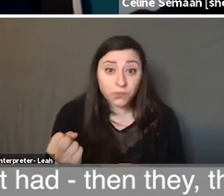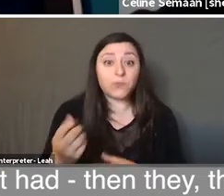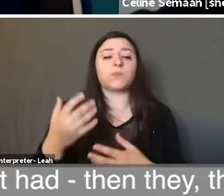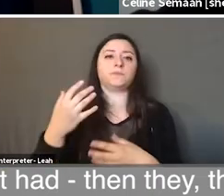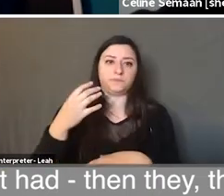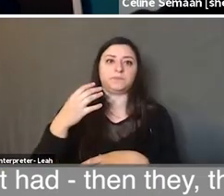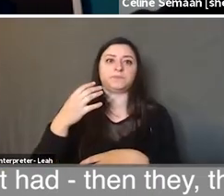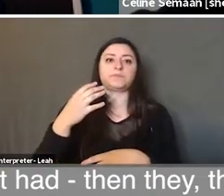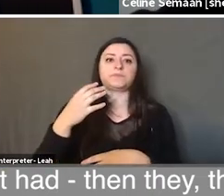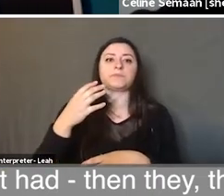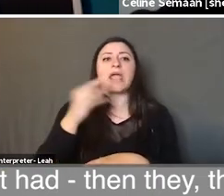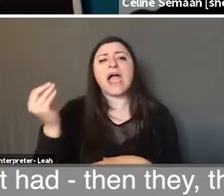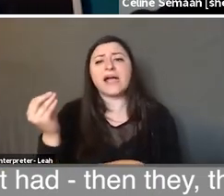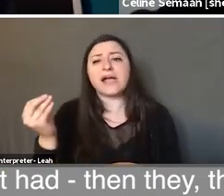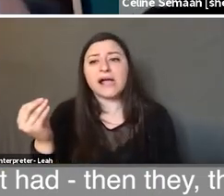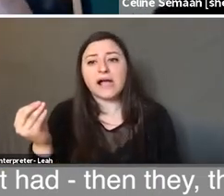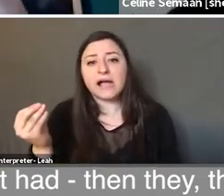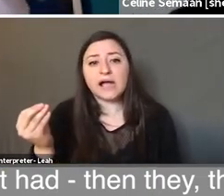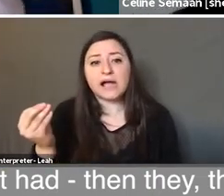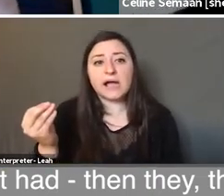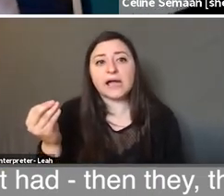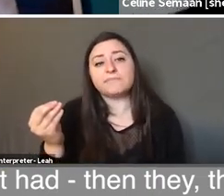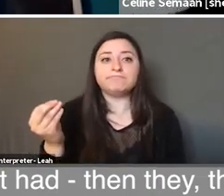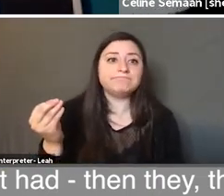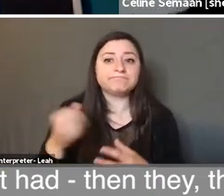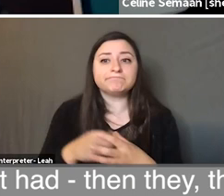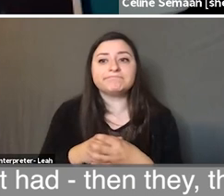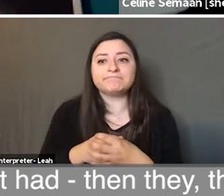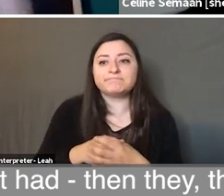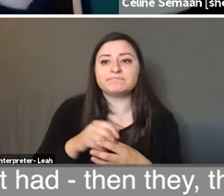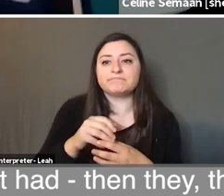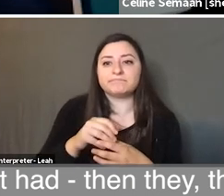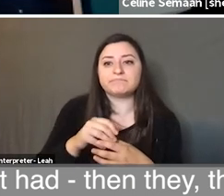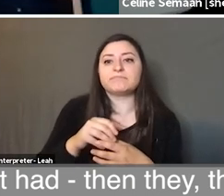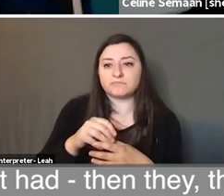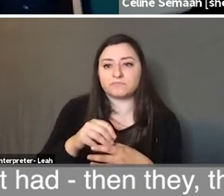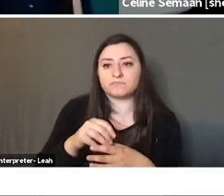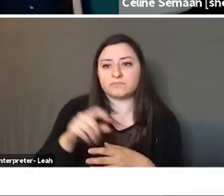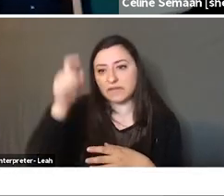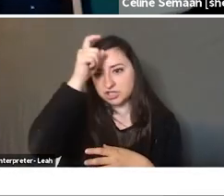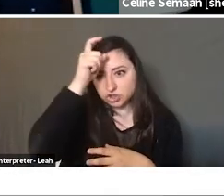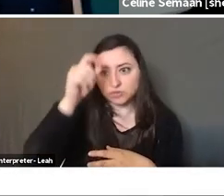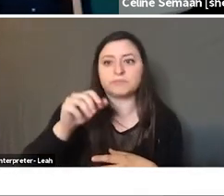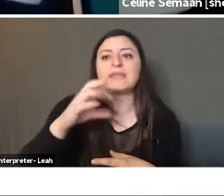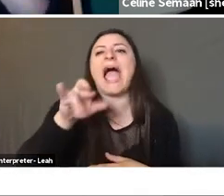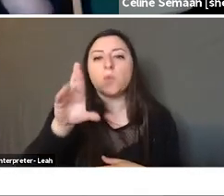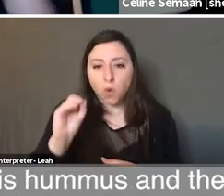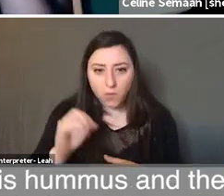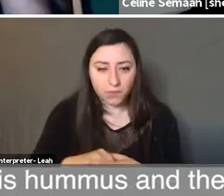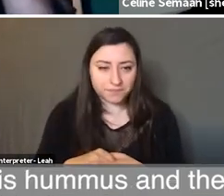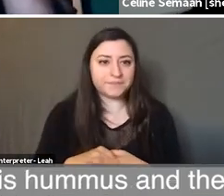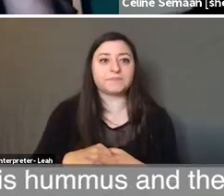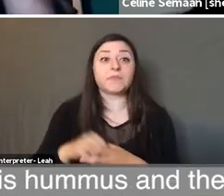had, the traditional recipes give you two levels of hummus. The